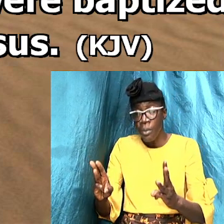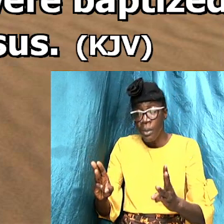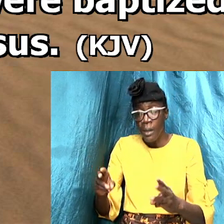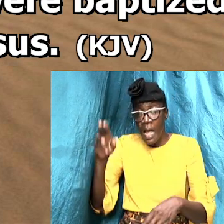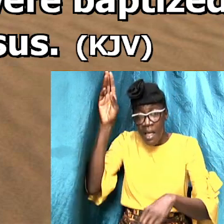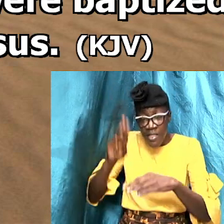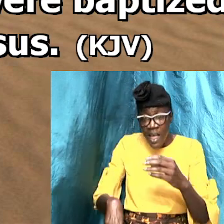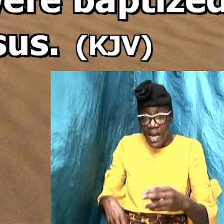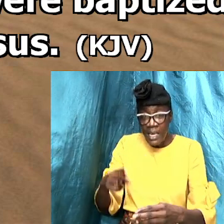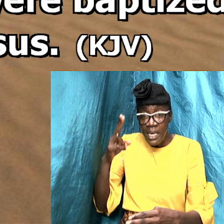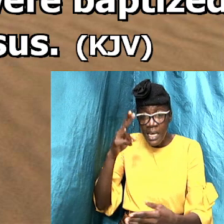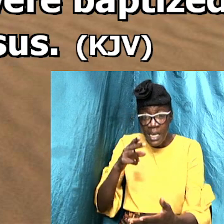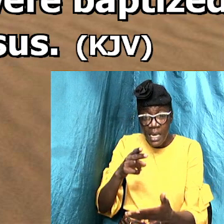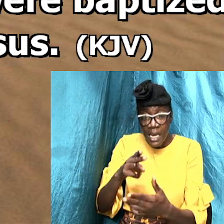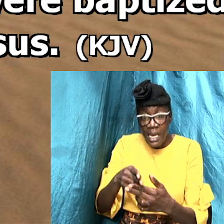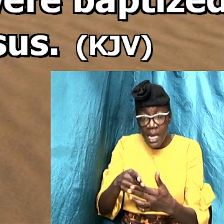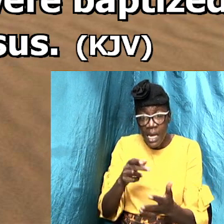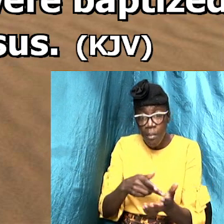in the name of the Lord Jesus